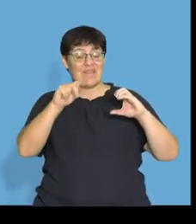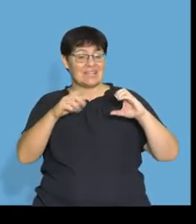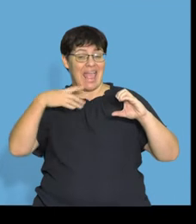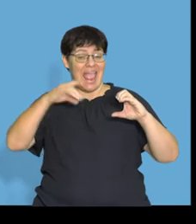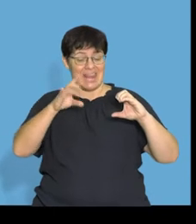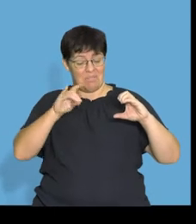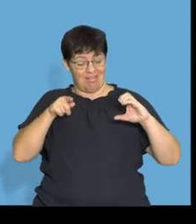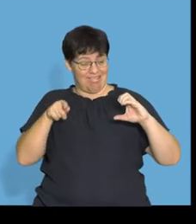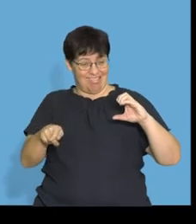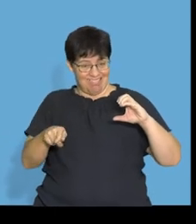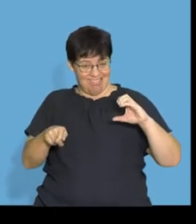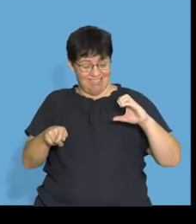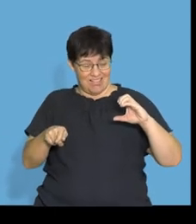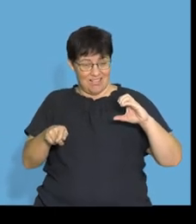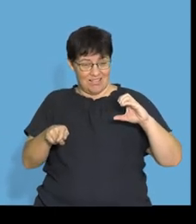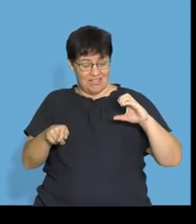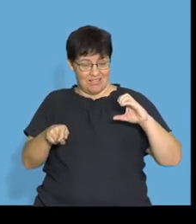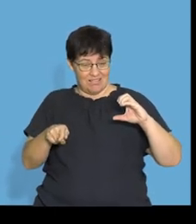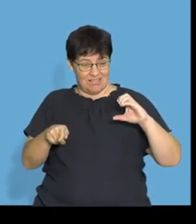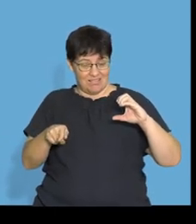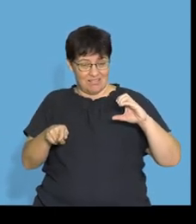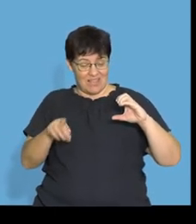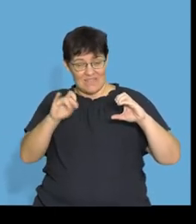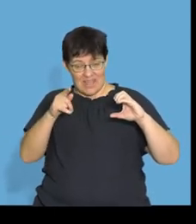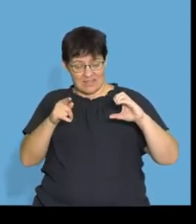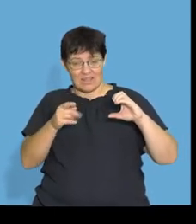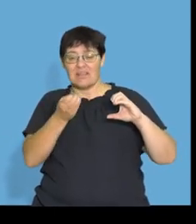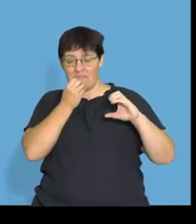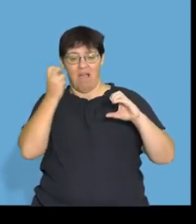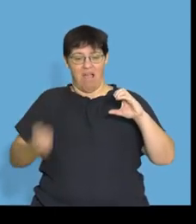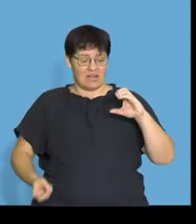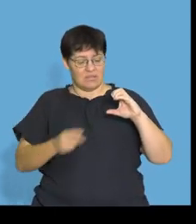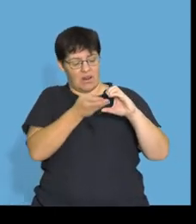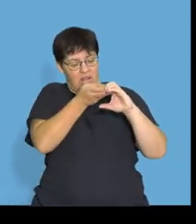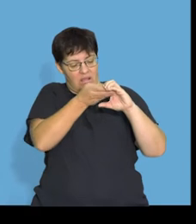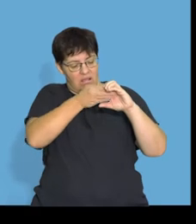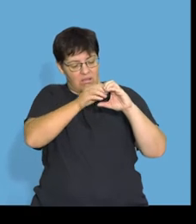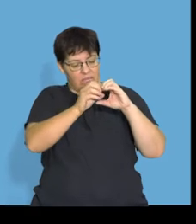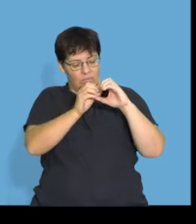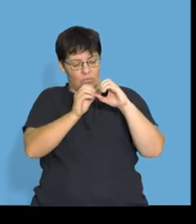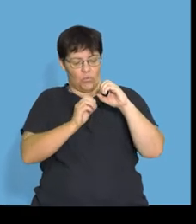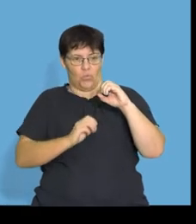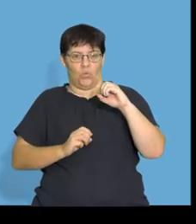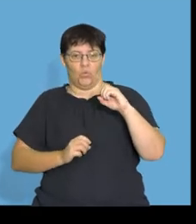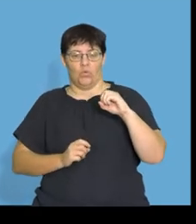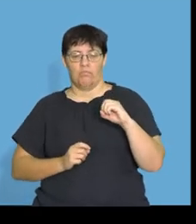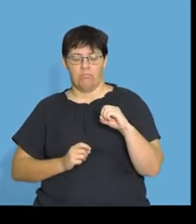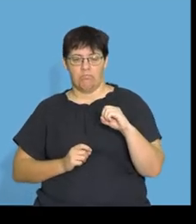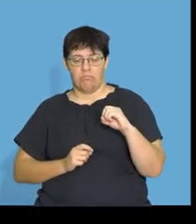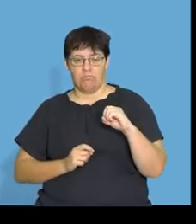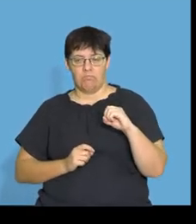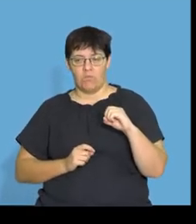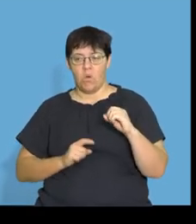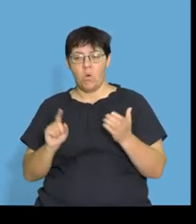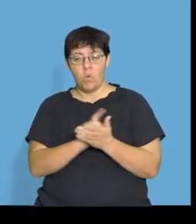have too much, especially of the fat, right, animal fat that gets hard. Look where it gets